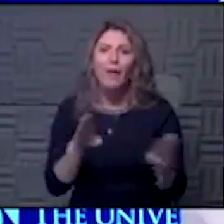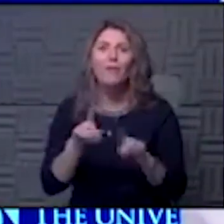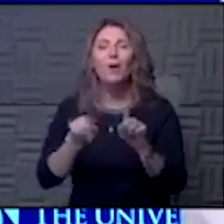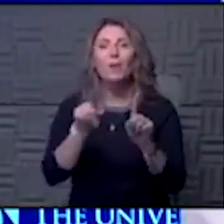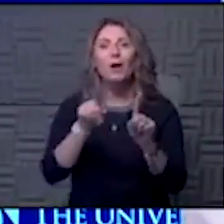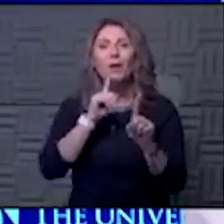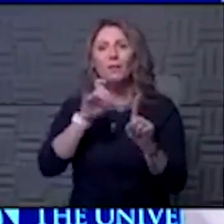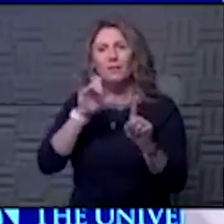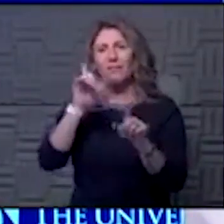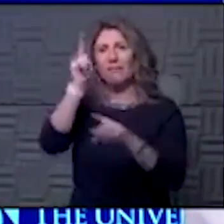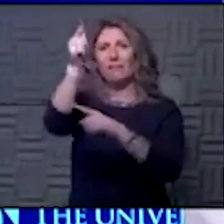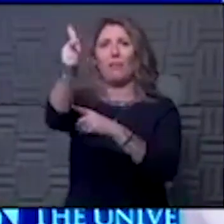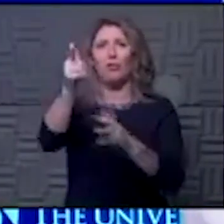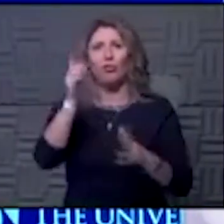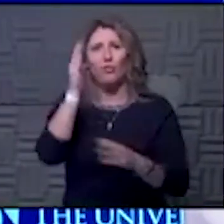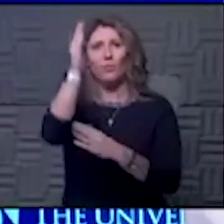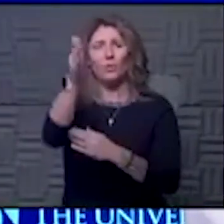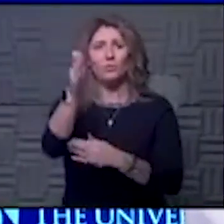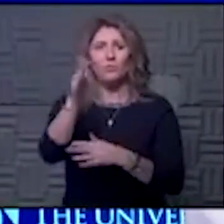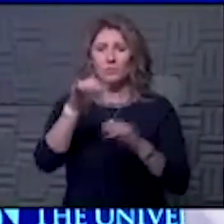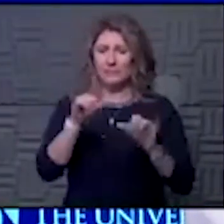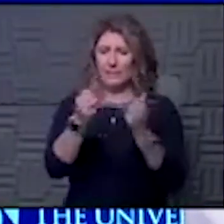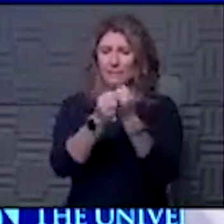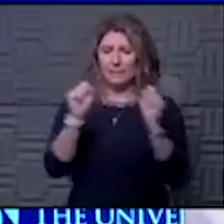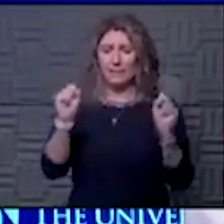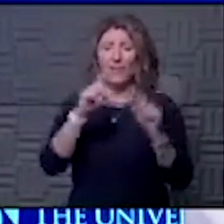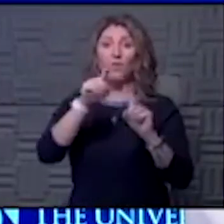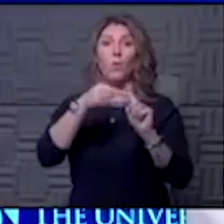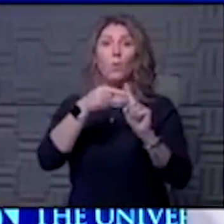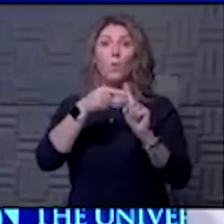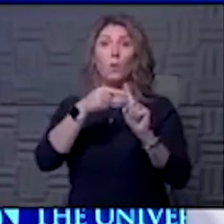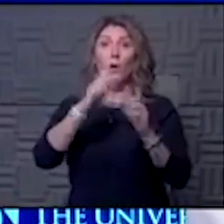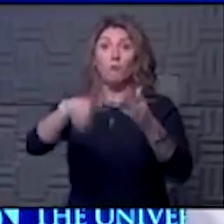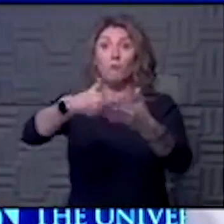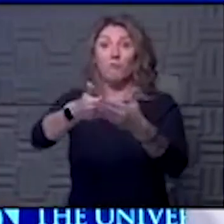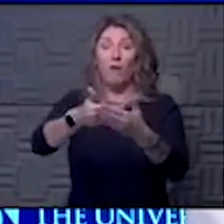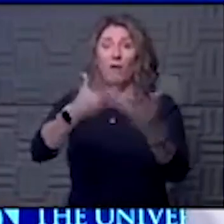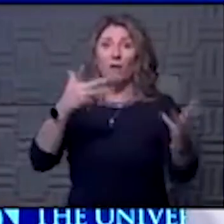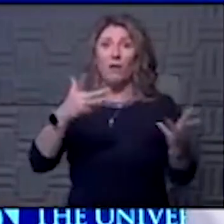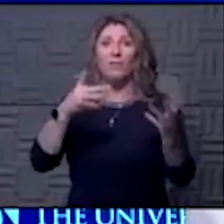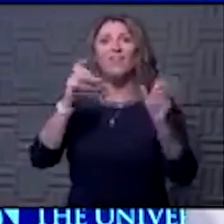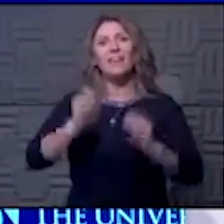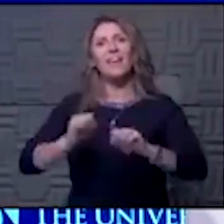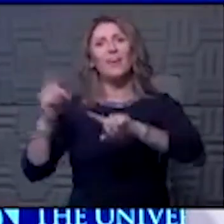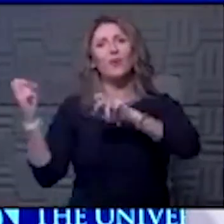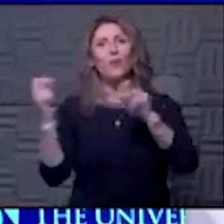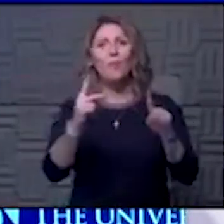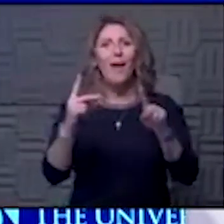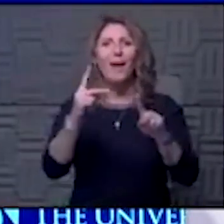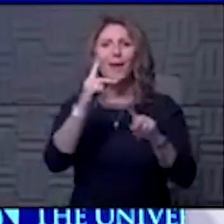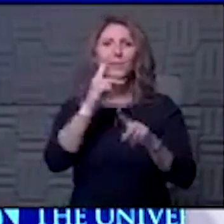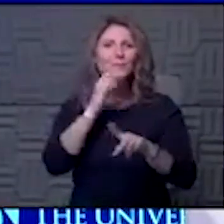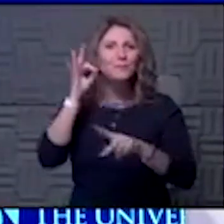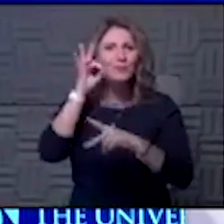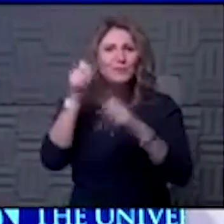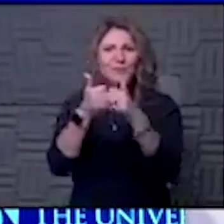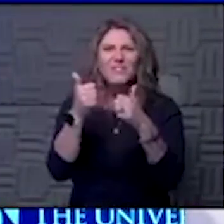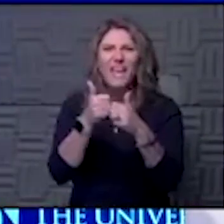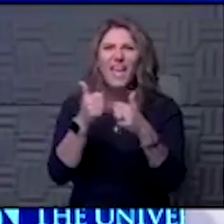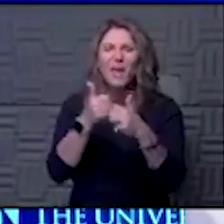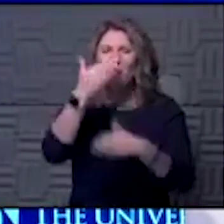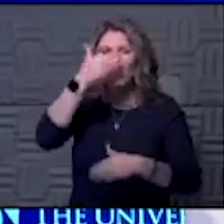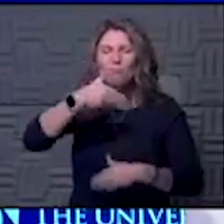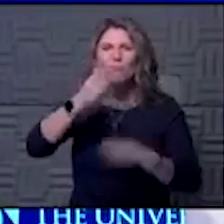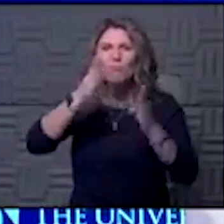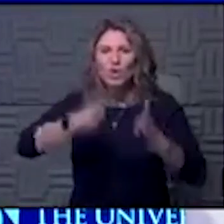what we're trying to do is stay safe, so that when we get to the other side, we're all at Arrowhead Stadium. And the person to your left, the person in front of you who